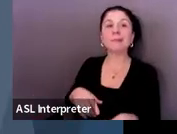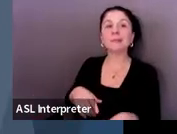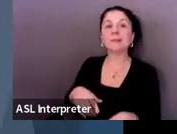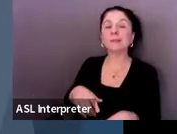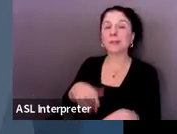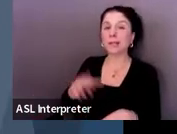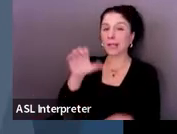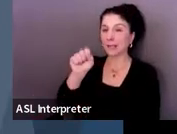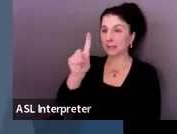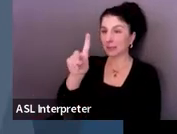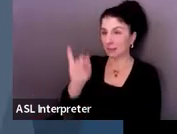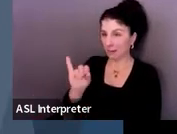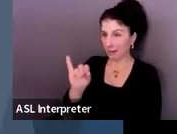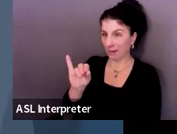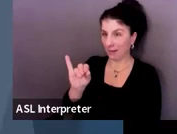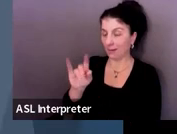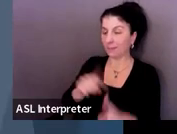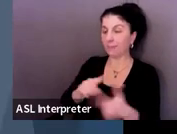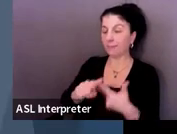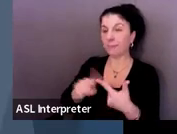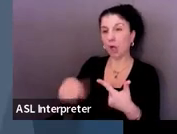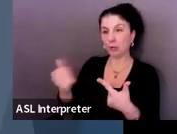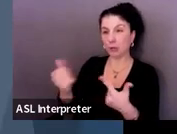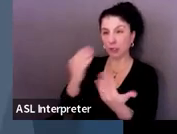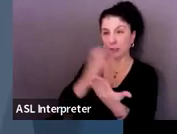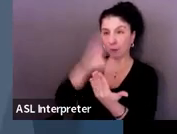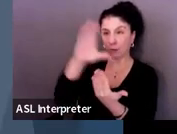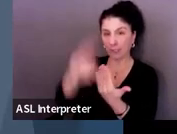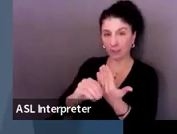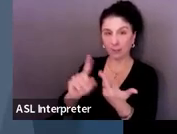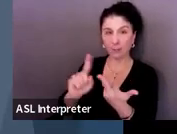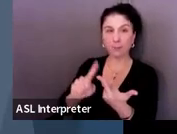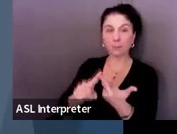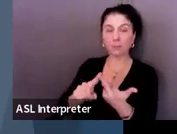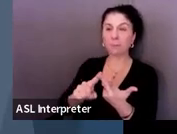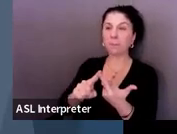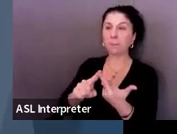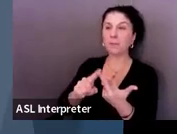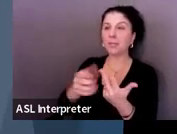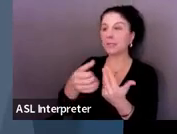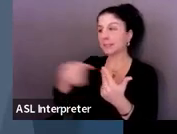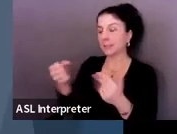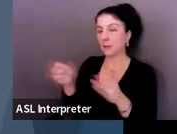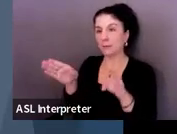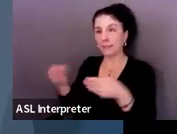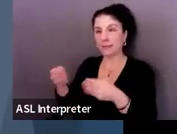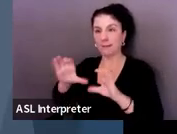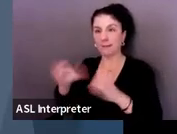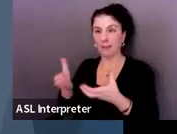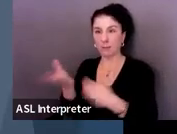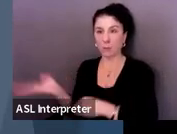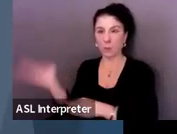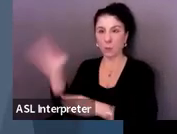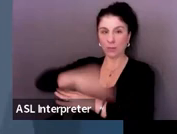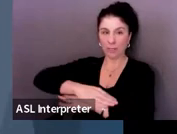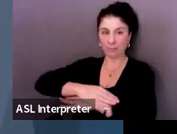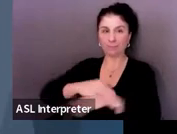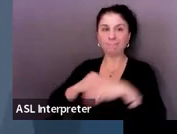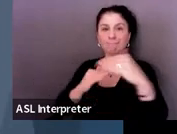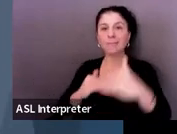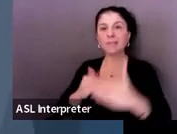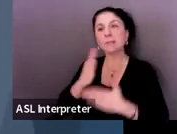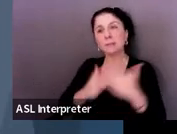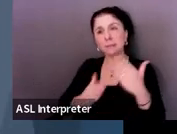a self contained setting all day. And you can see he has some related services as well, and including nursing,